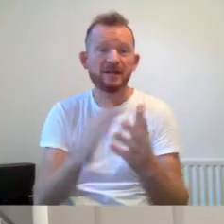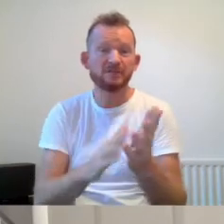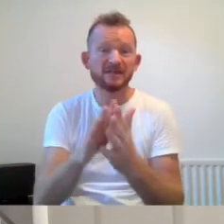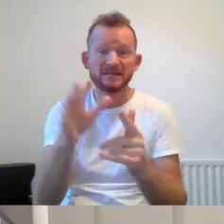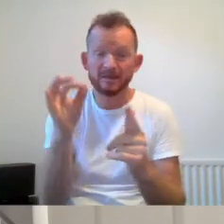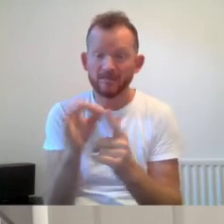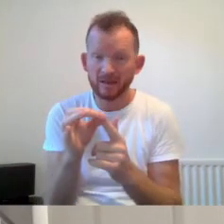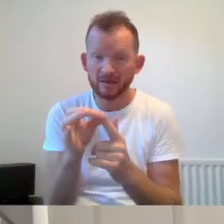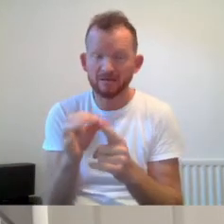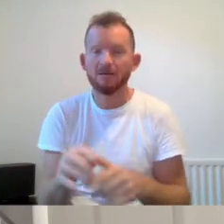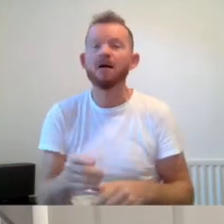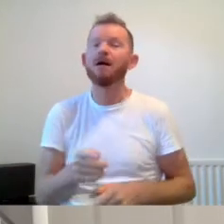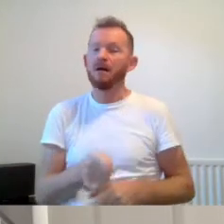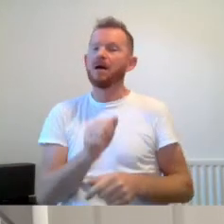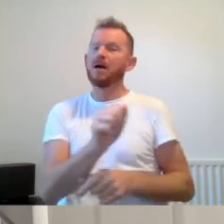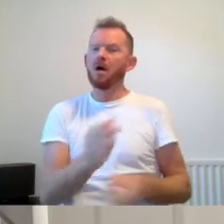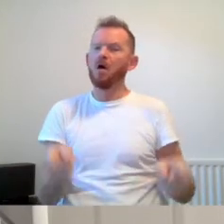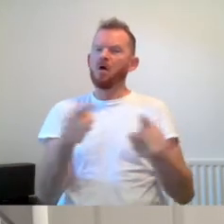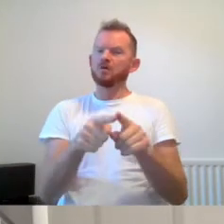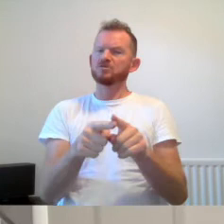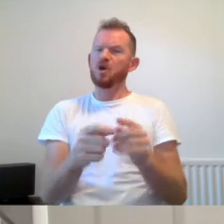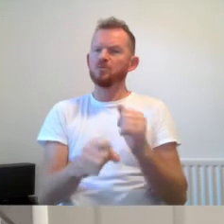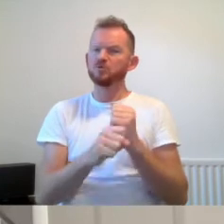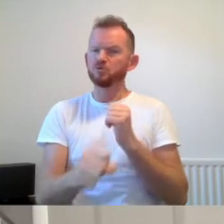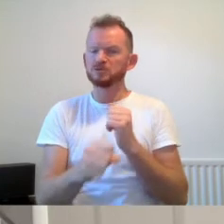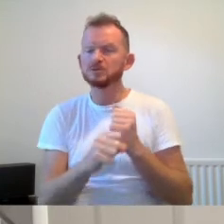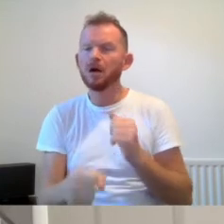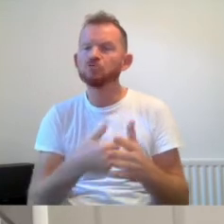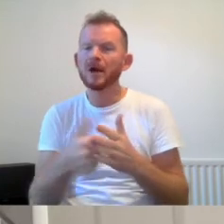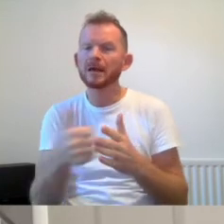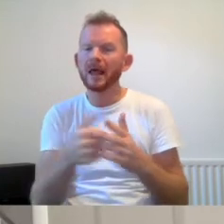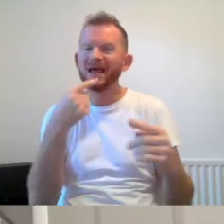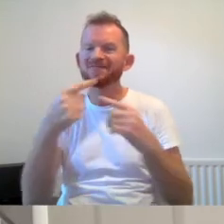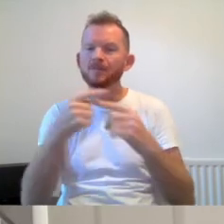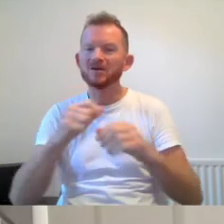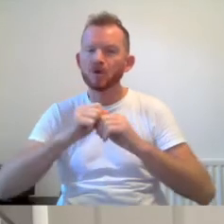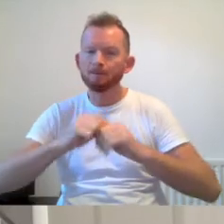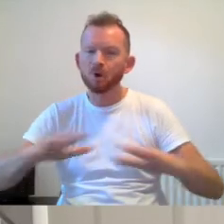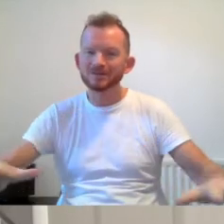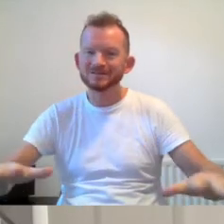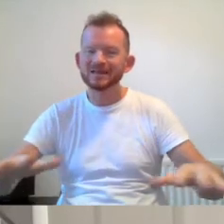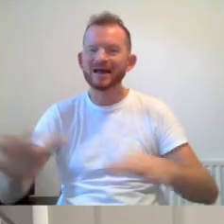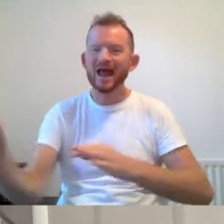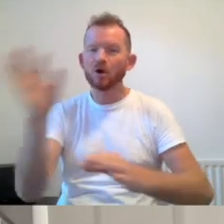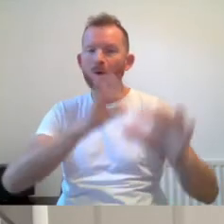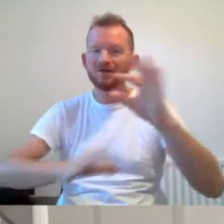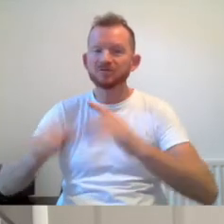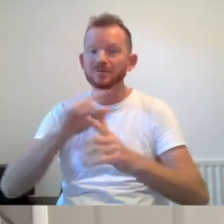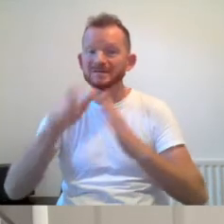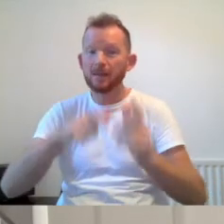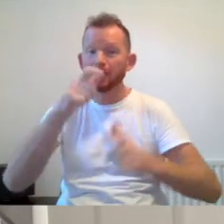GMCDP also regularly produced information bulletins and answered any enquiries from disabled people and others.